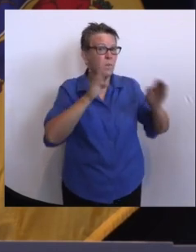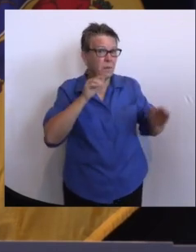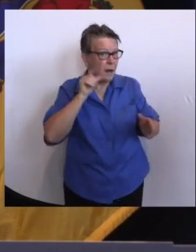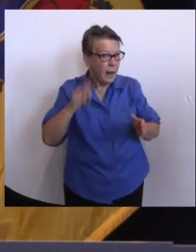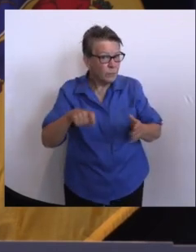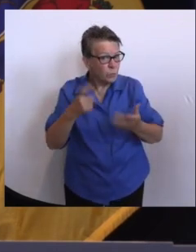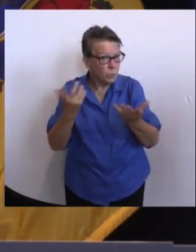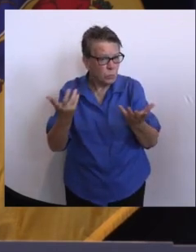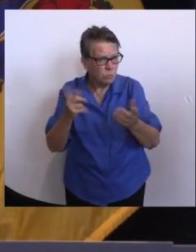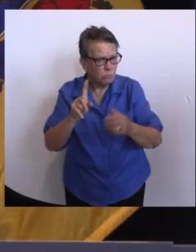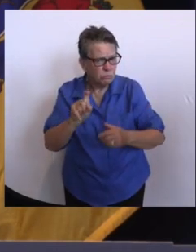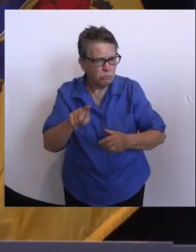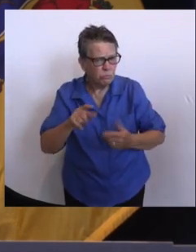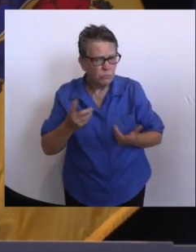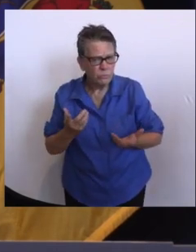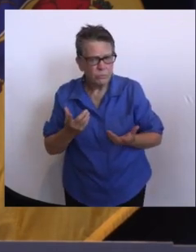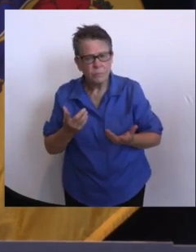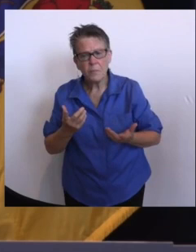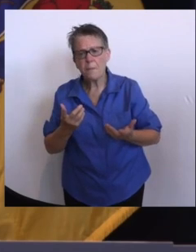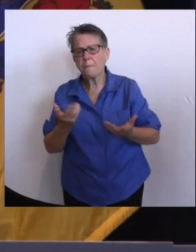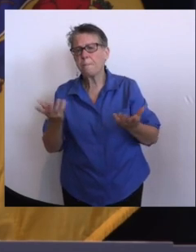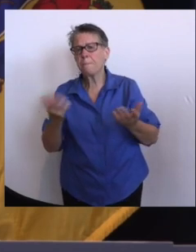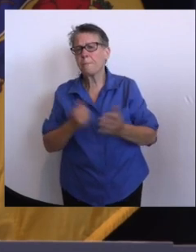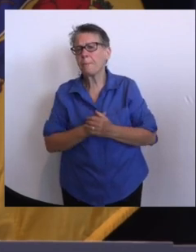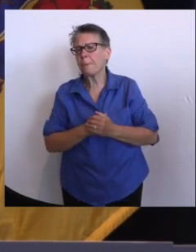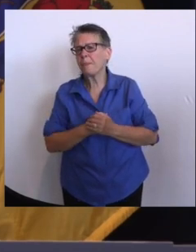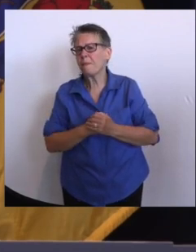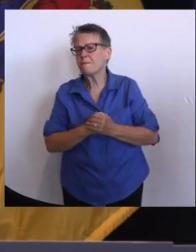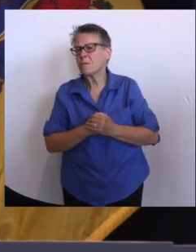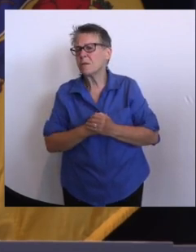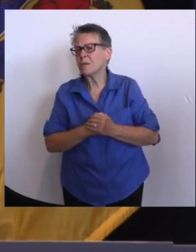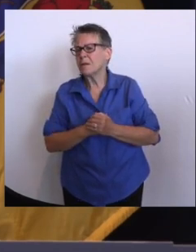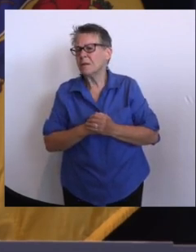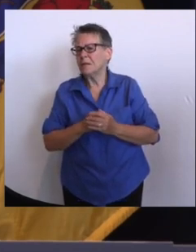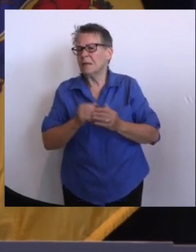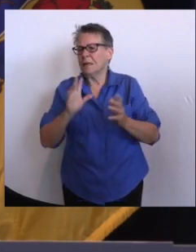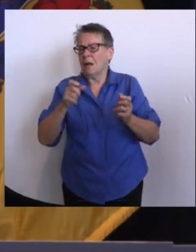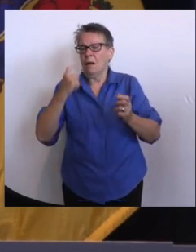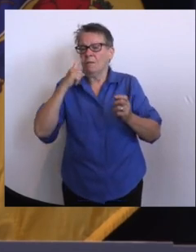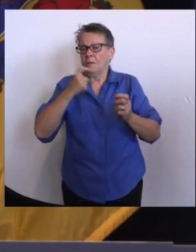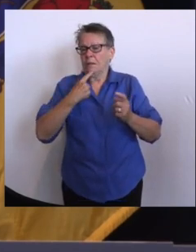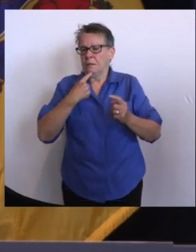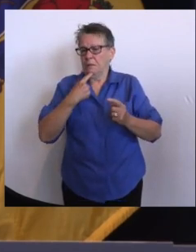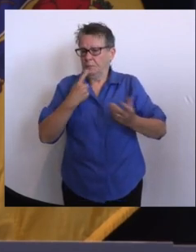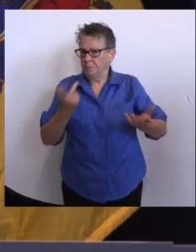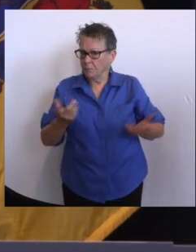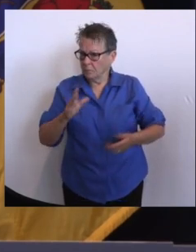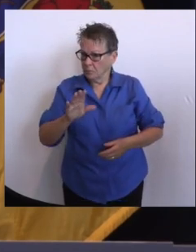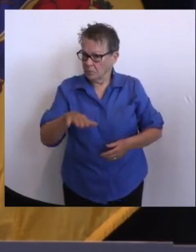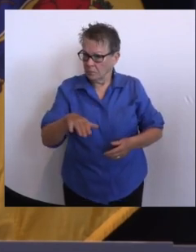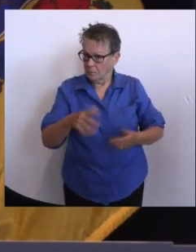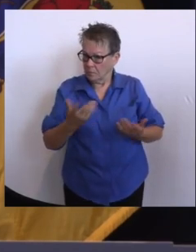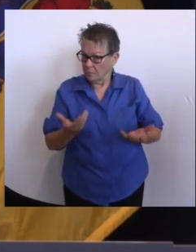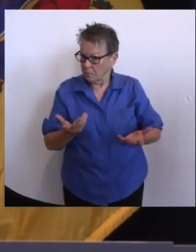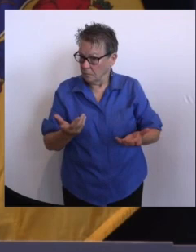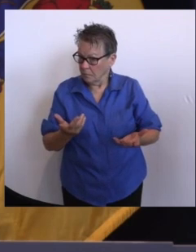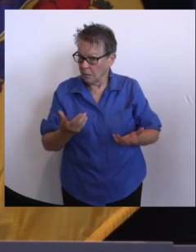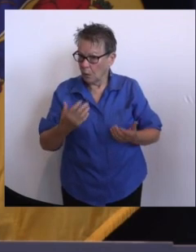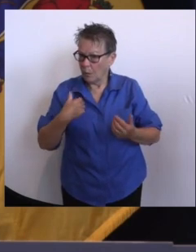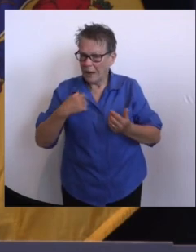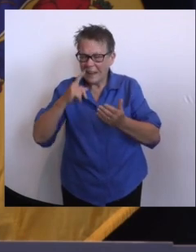to weigh in on the second one in particular. I'd say nothing's off the table, but we are constantly looking at ways